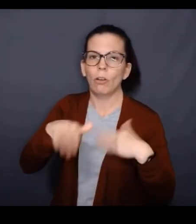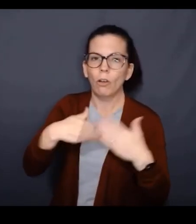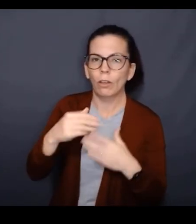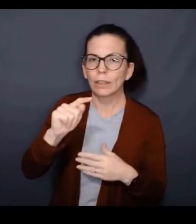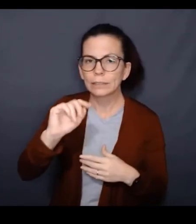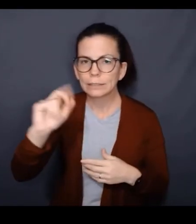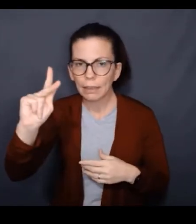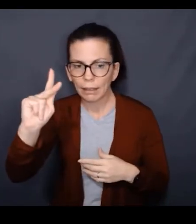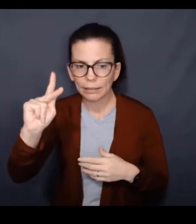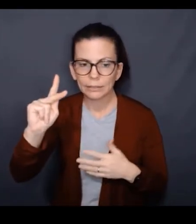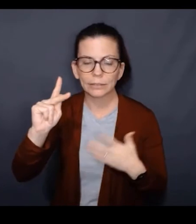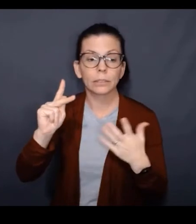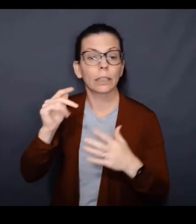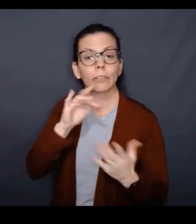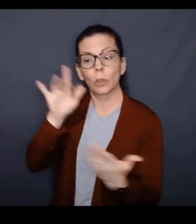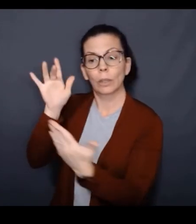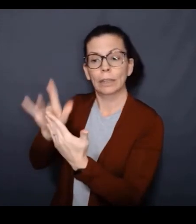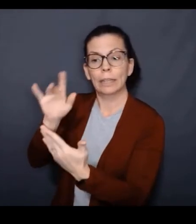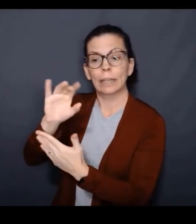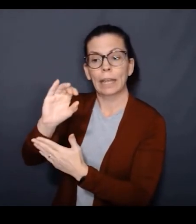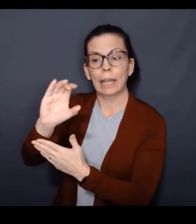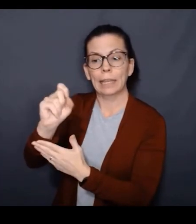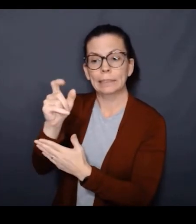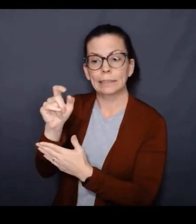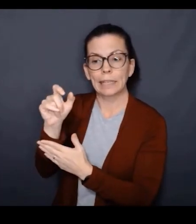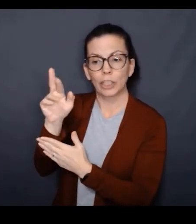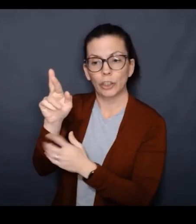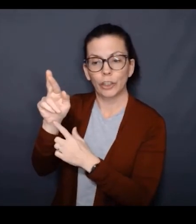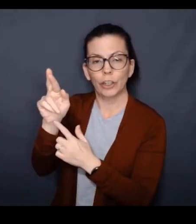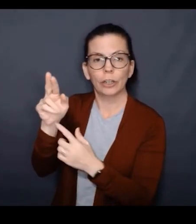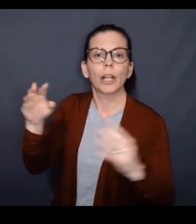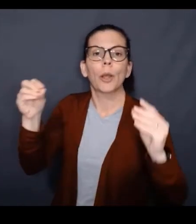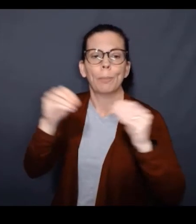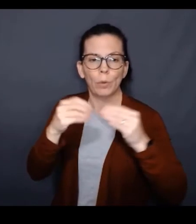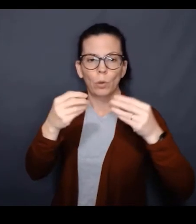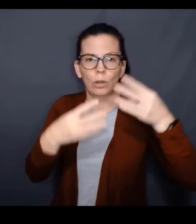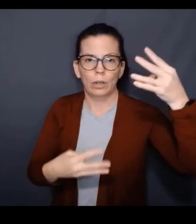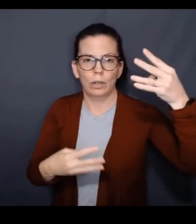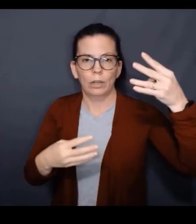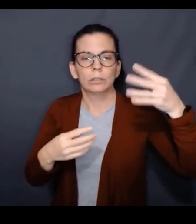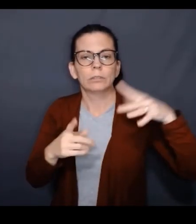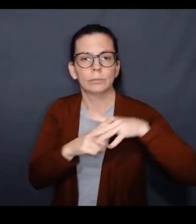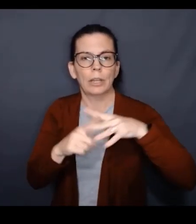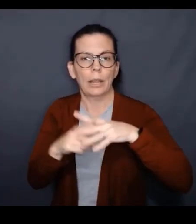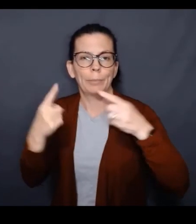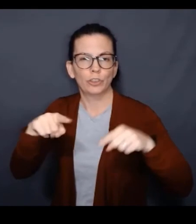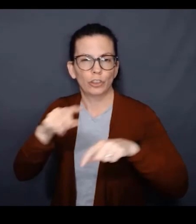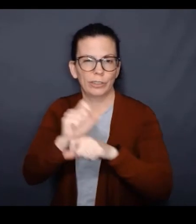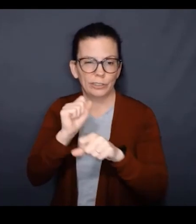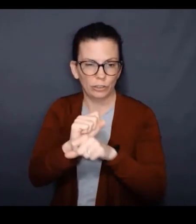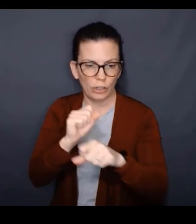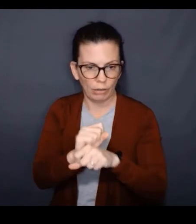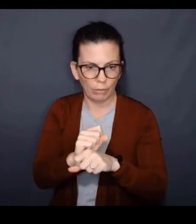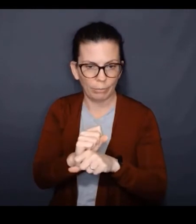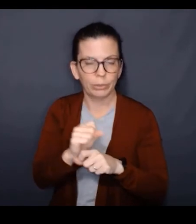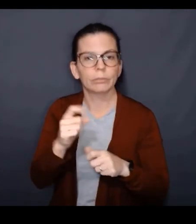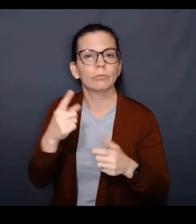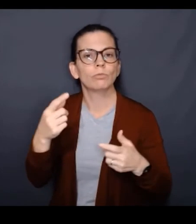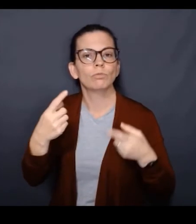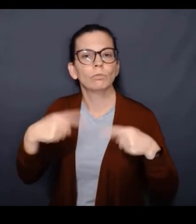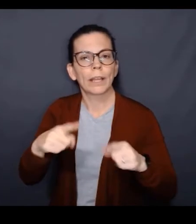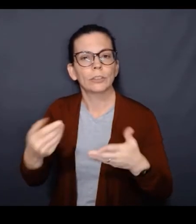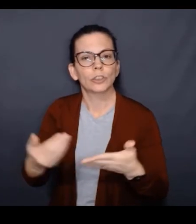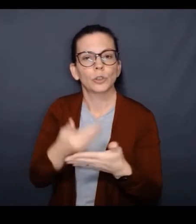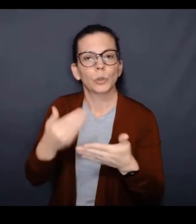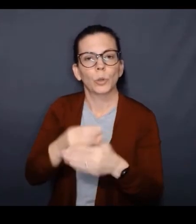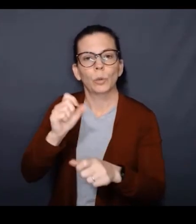and there's our job right there, and all the tasks. And if we click over the executors tab, we can see that even more spun